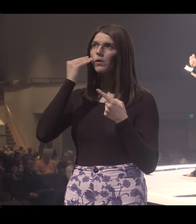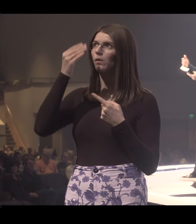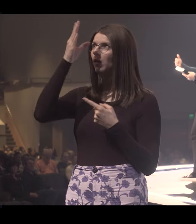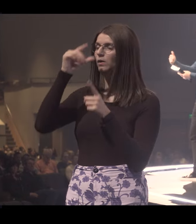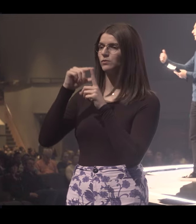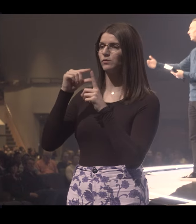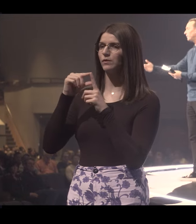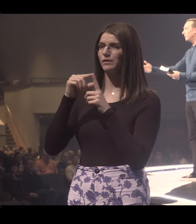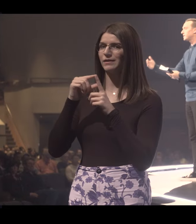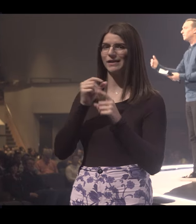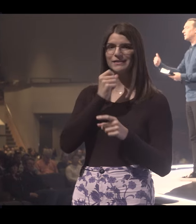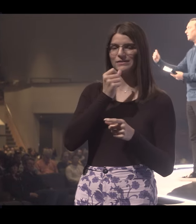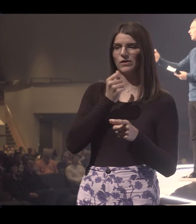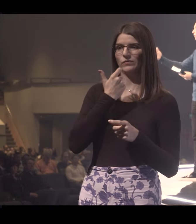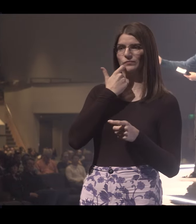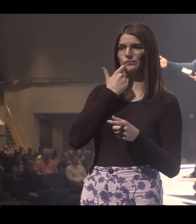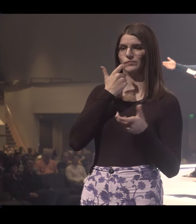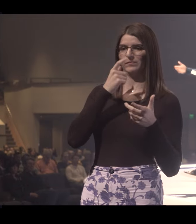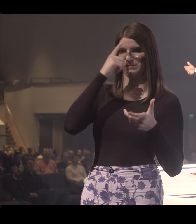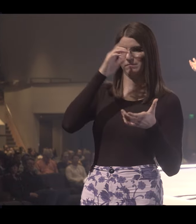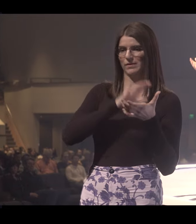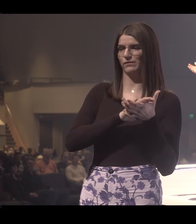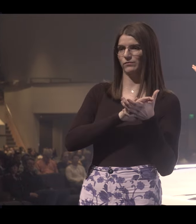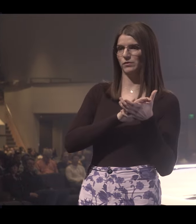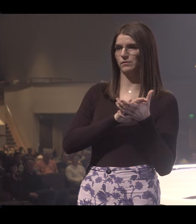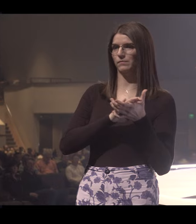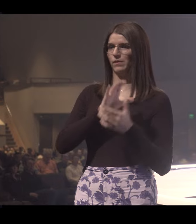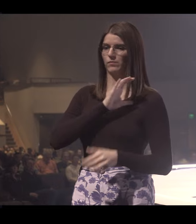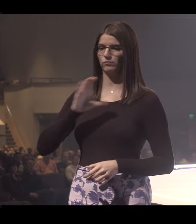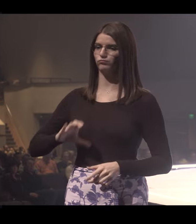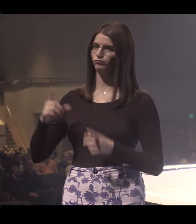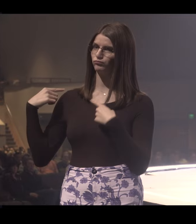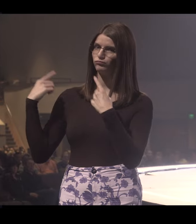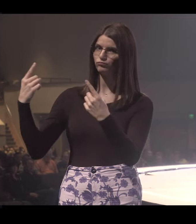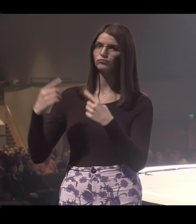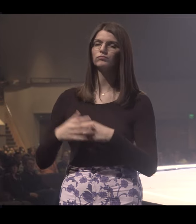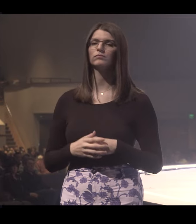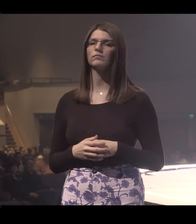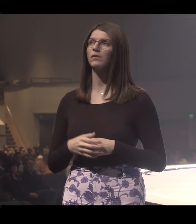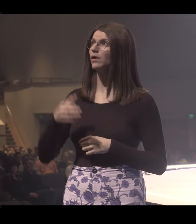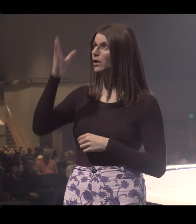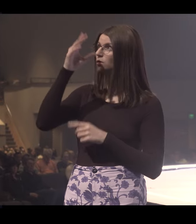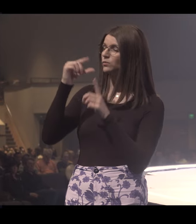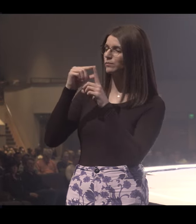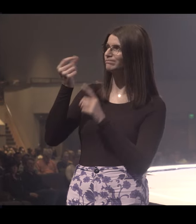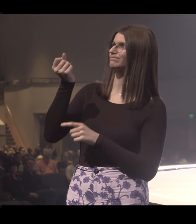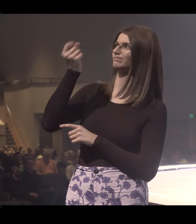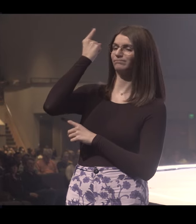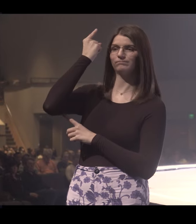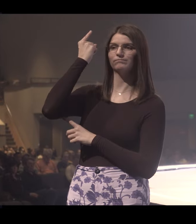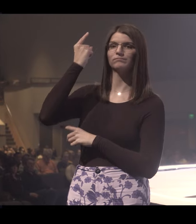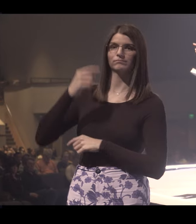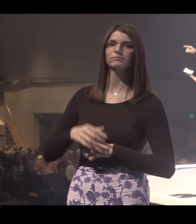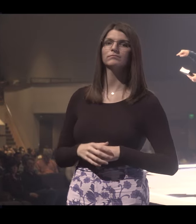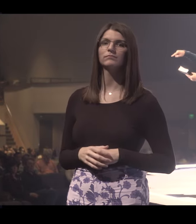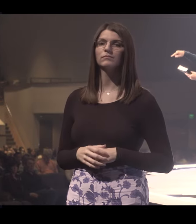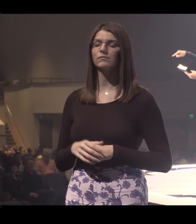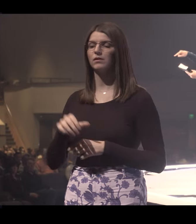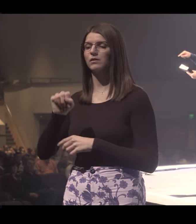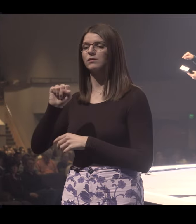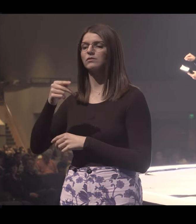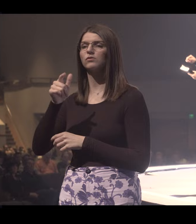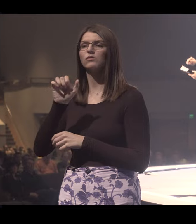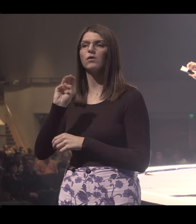It means it's likely not a new believer. It's someone that's been a Christian for a little while, and they understand God's word. Why? Because